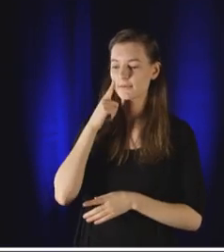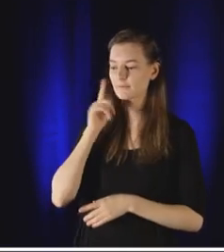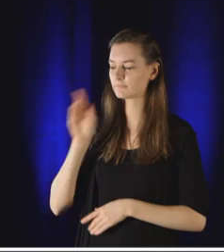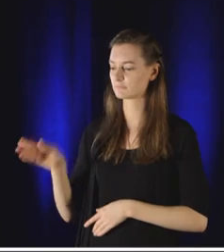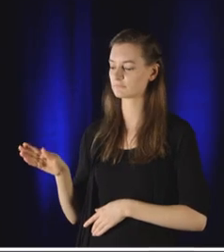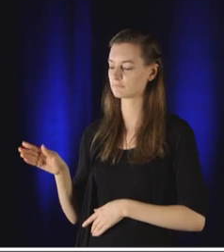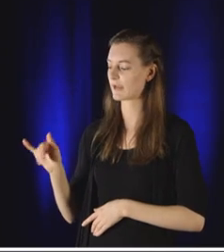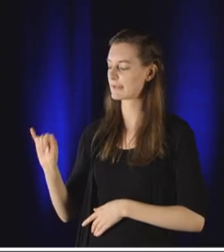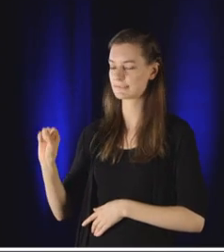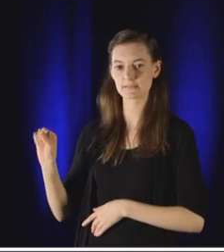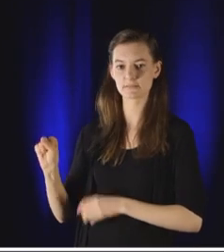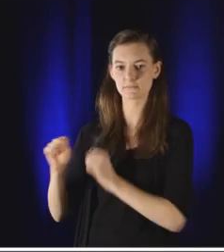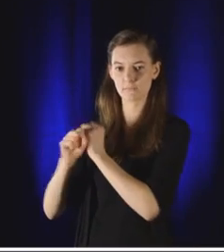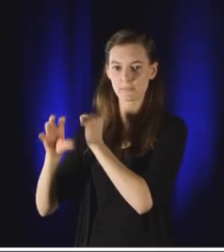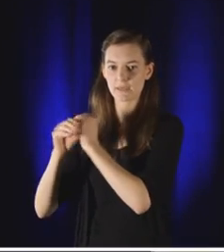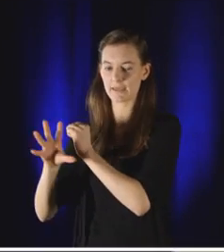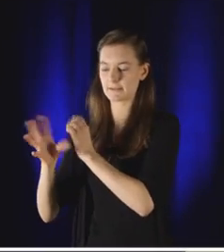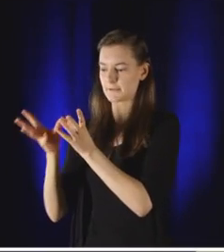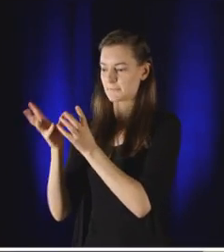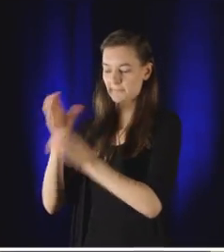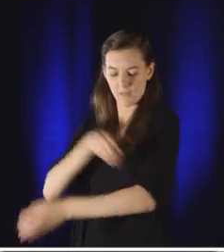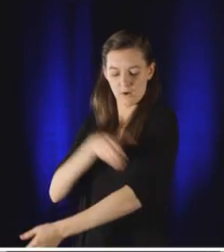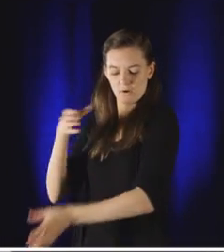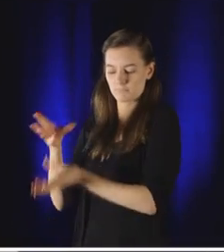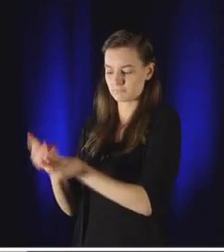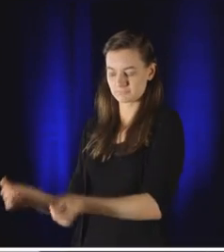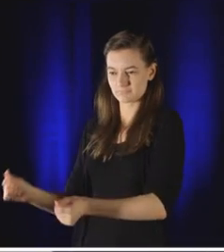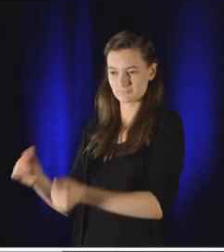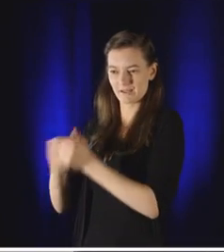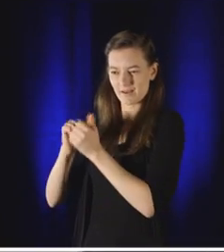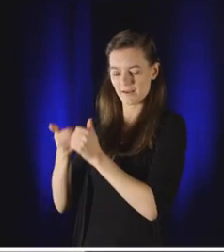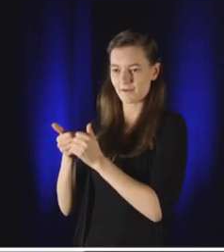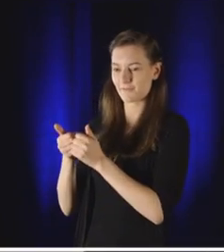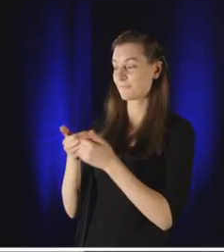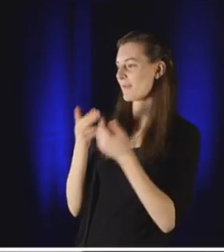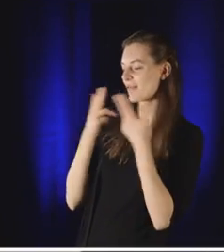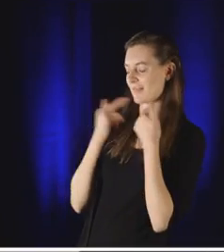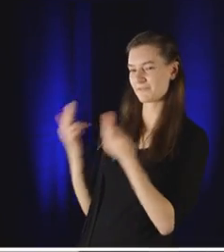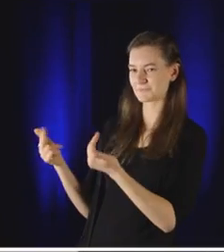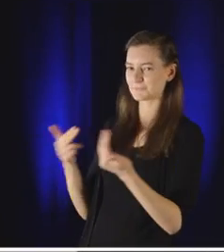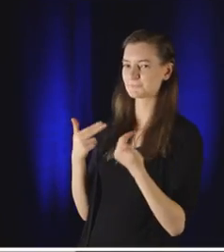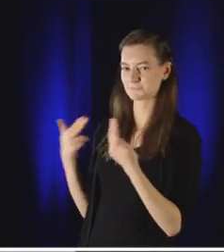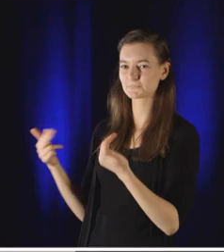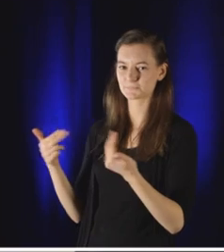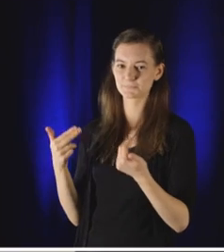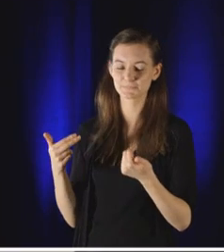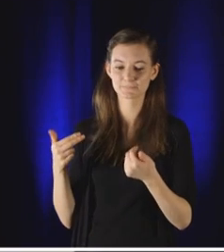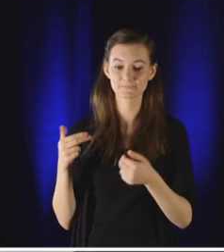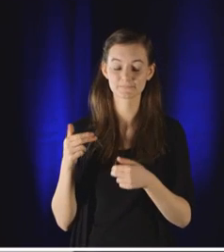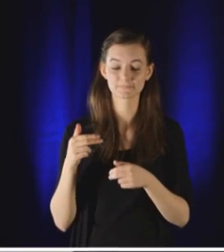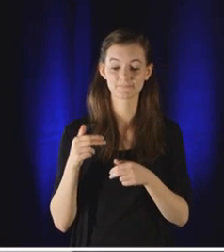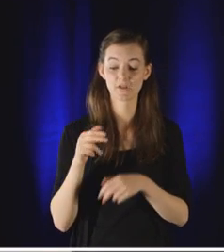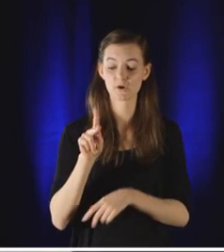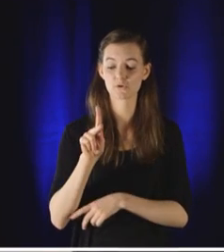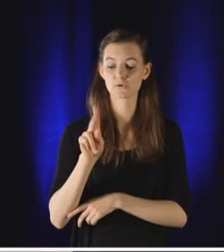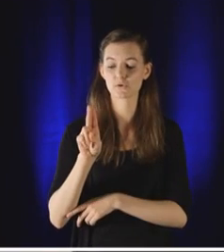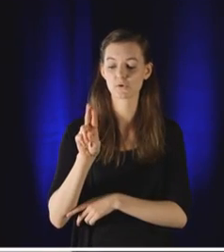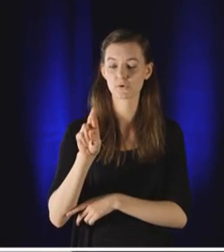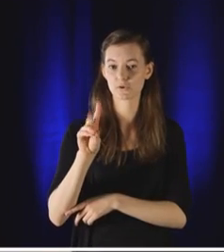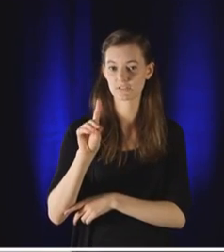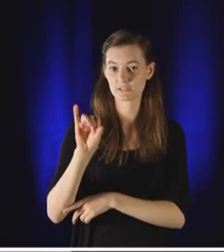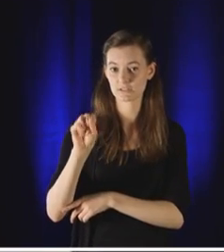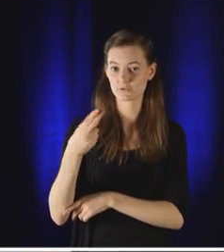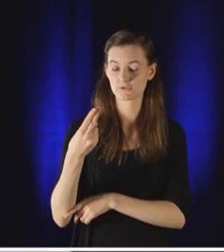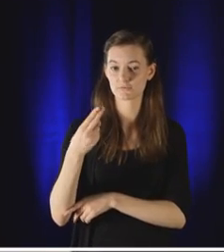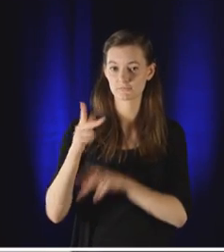believe that getting people to laugh at ISIS propaganda is the most effective way to prevent it from working. And even though the